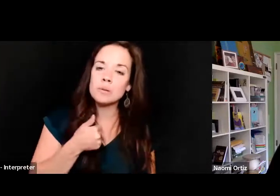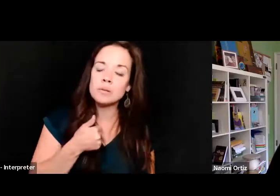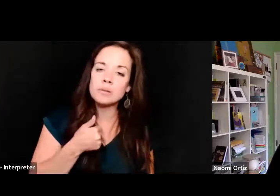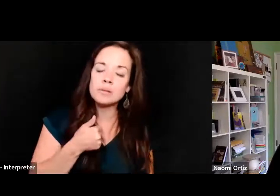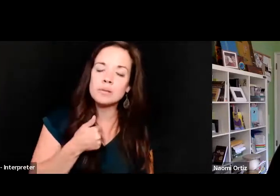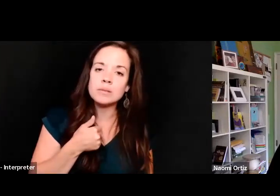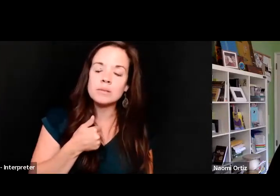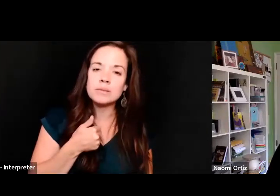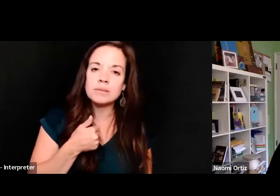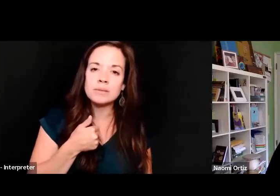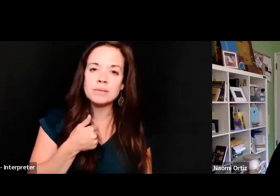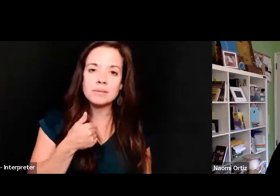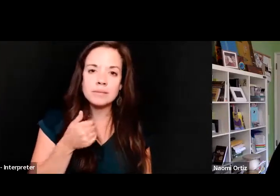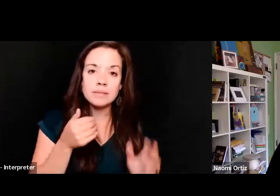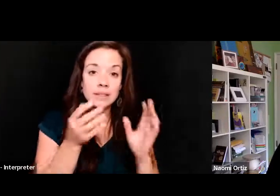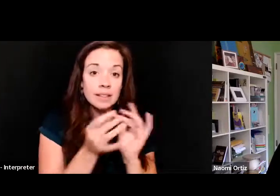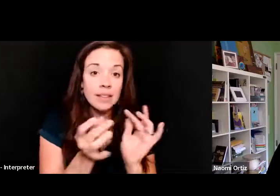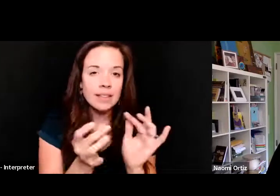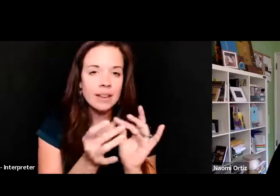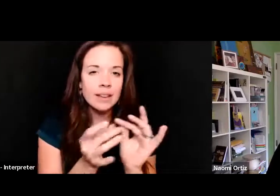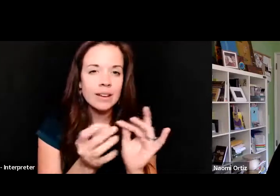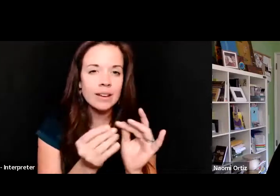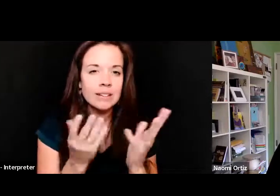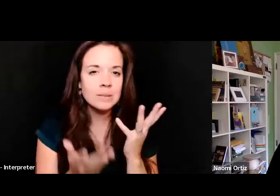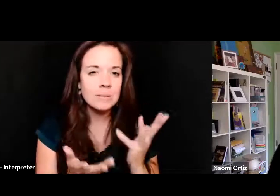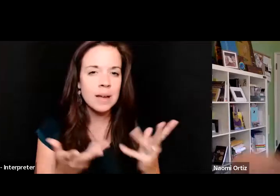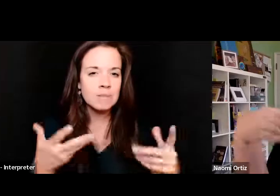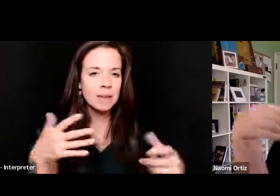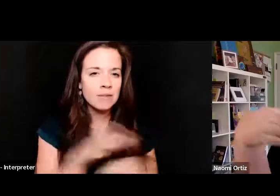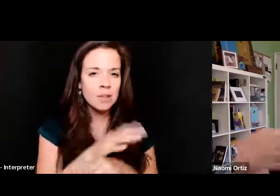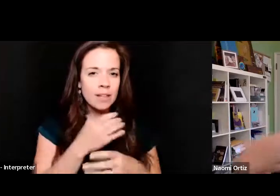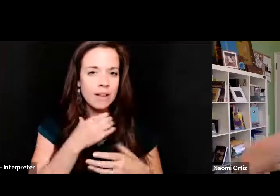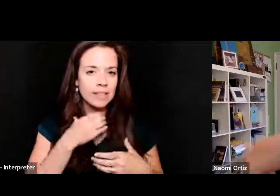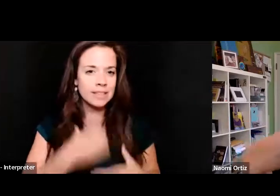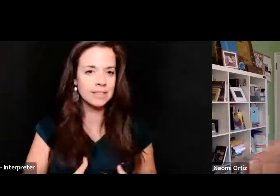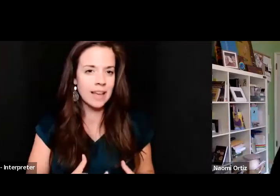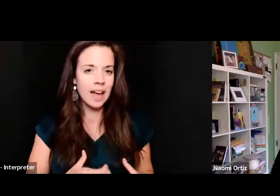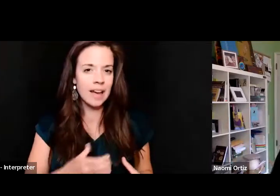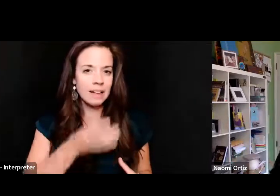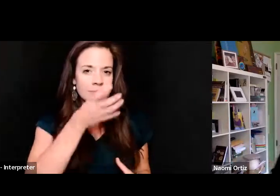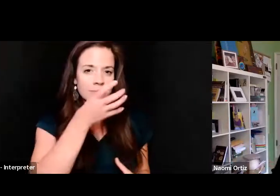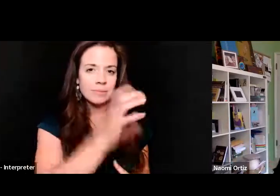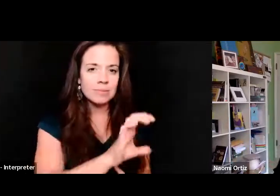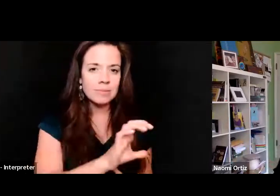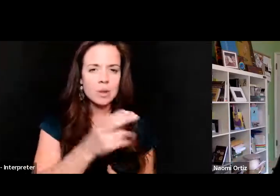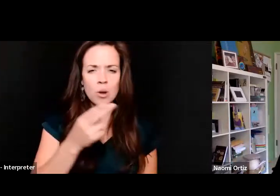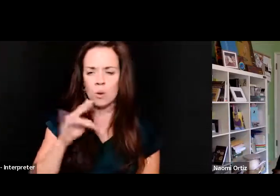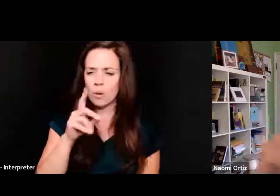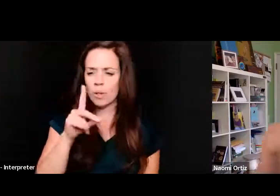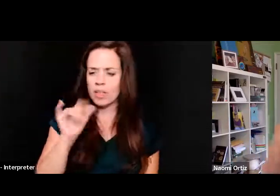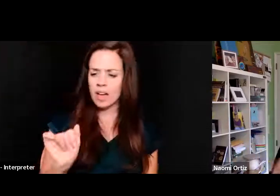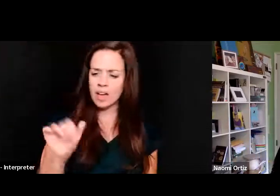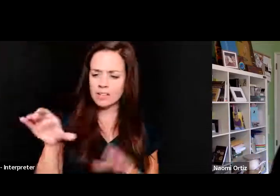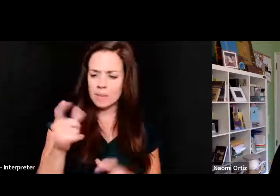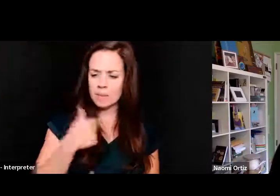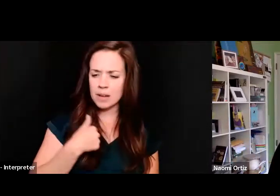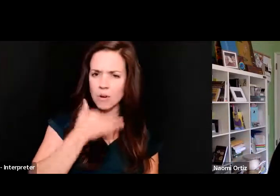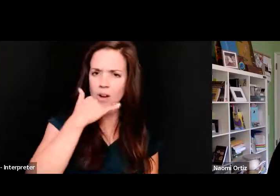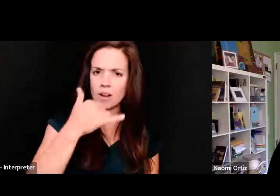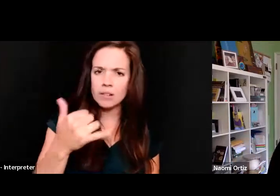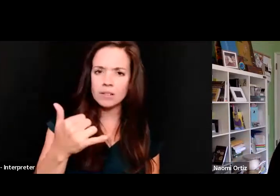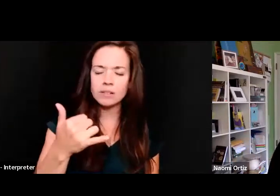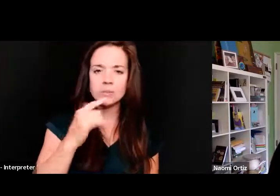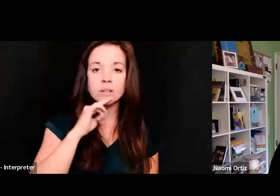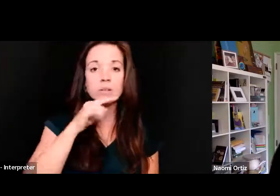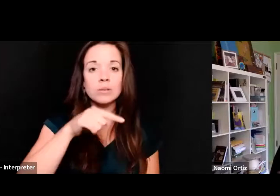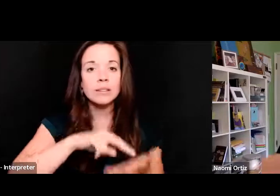The lyrics might steam with desire. Cumbia with done me wrong. But what they really say